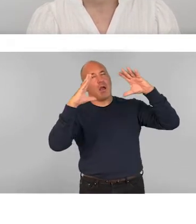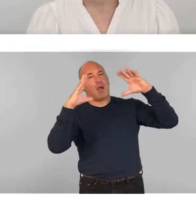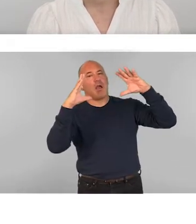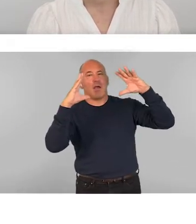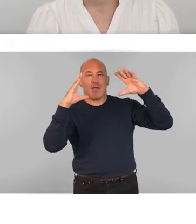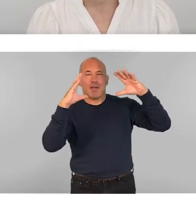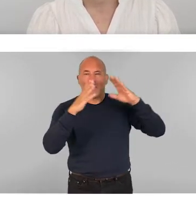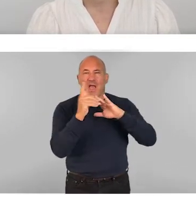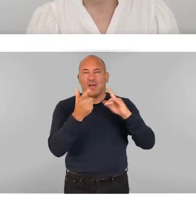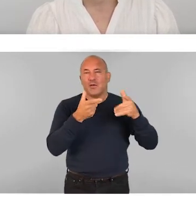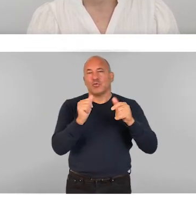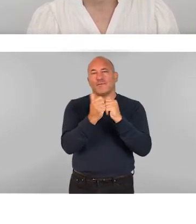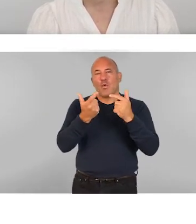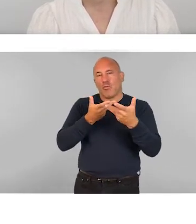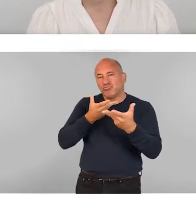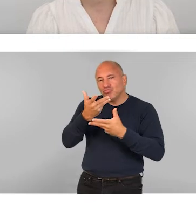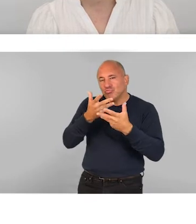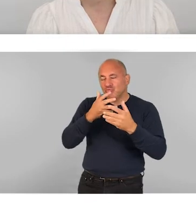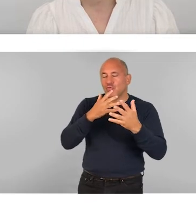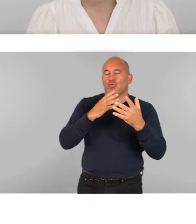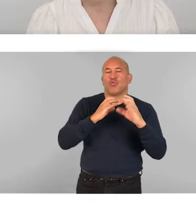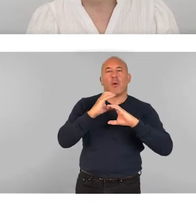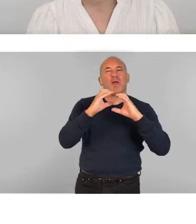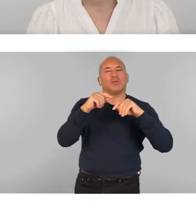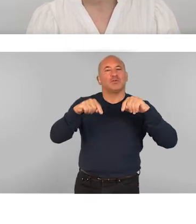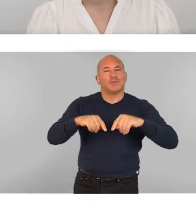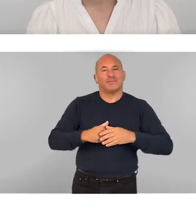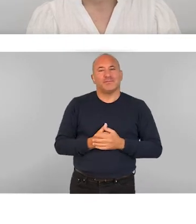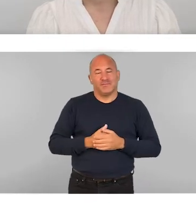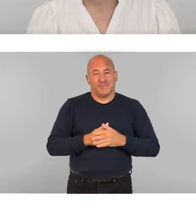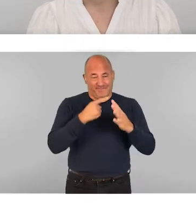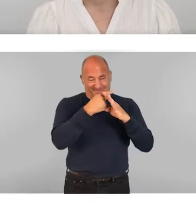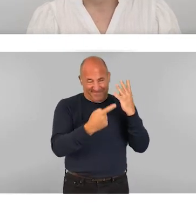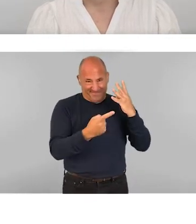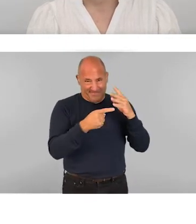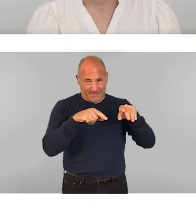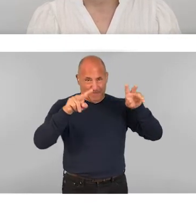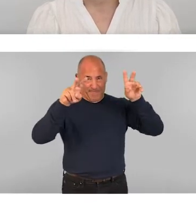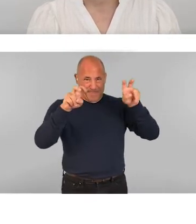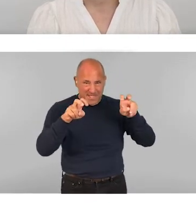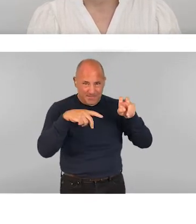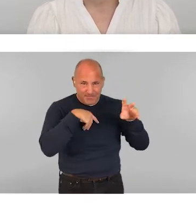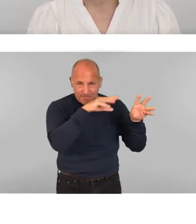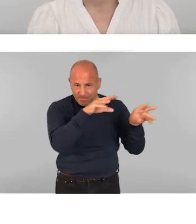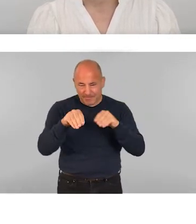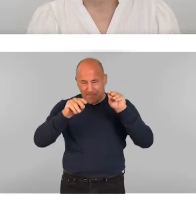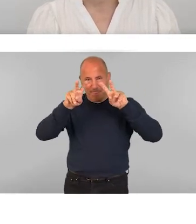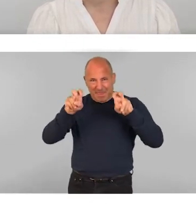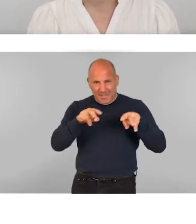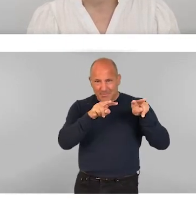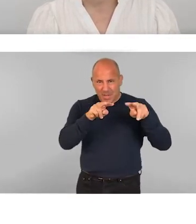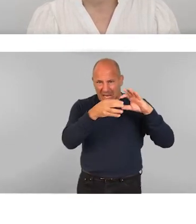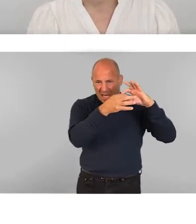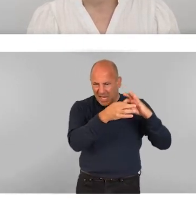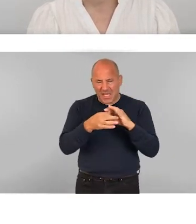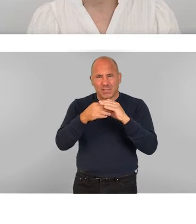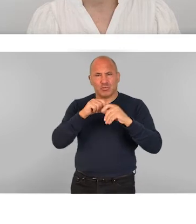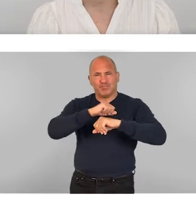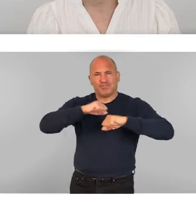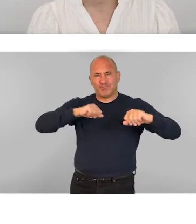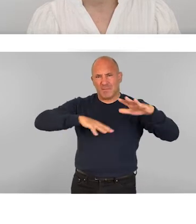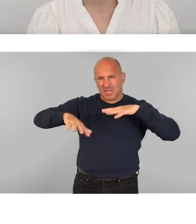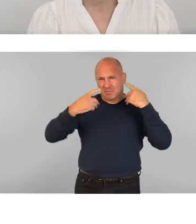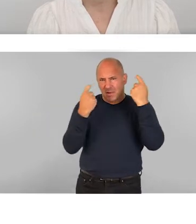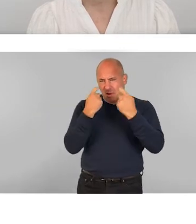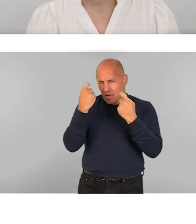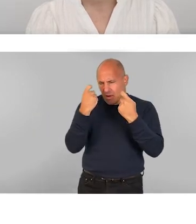being made for conversation and communication to take place. From there, we learnt that key themes relative to these spatial considerations were to